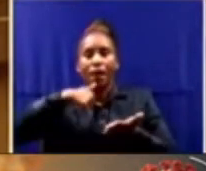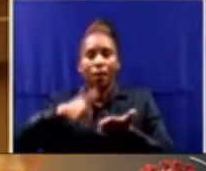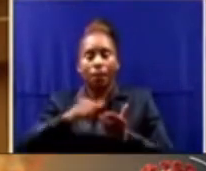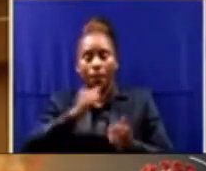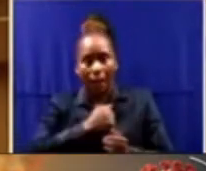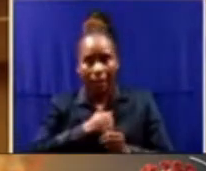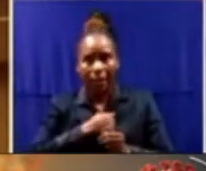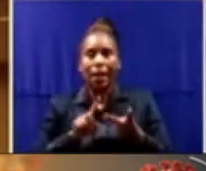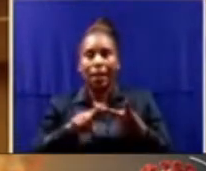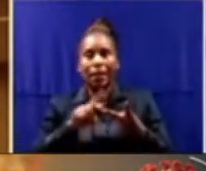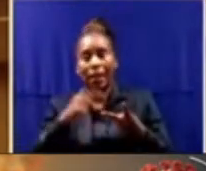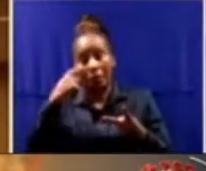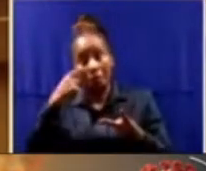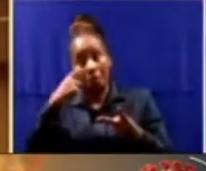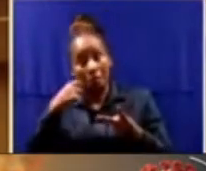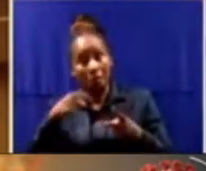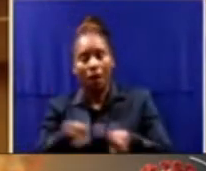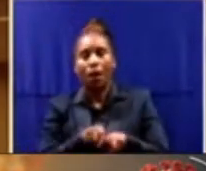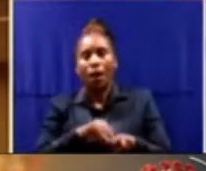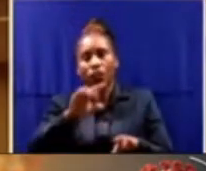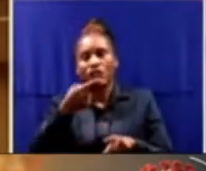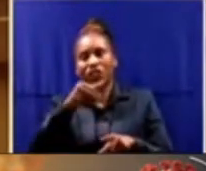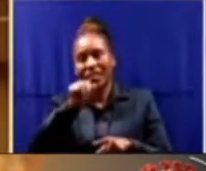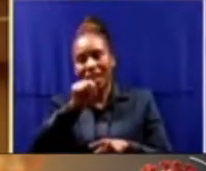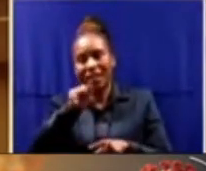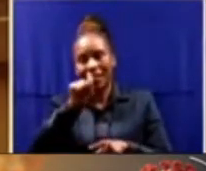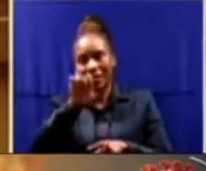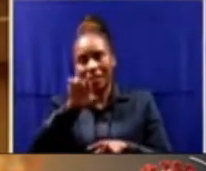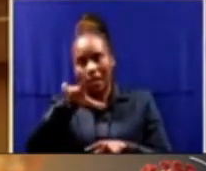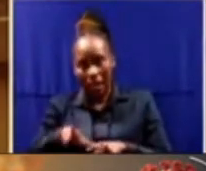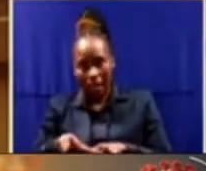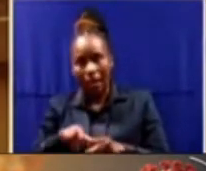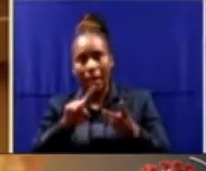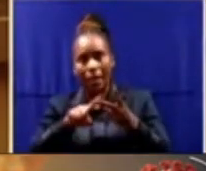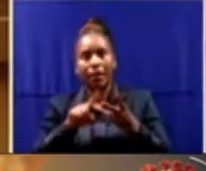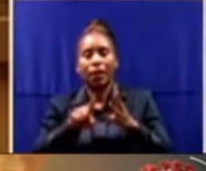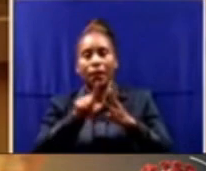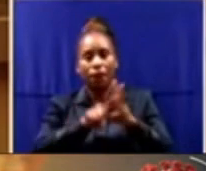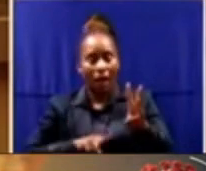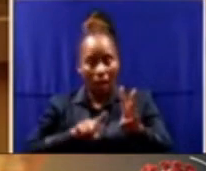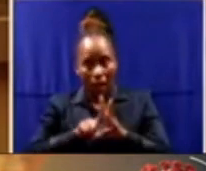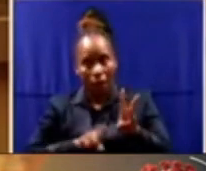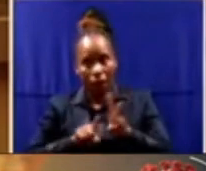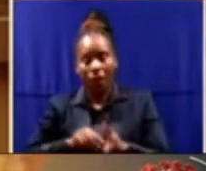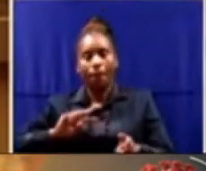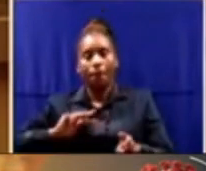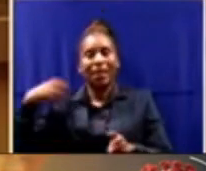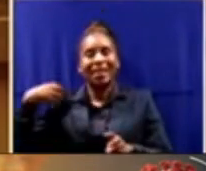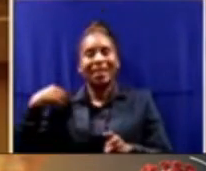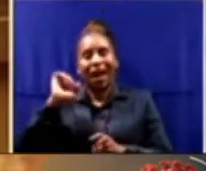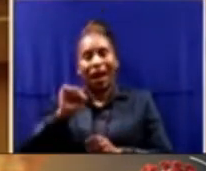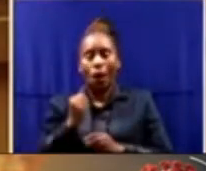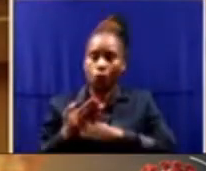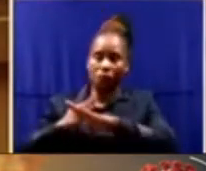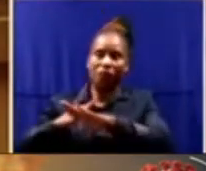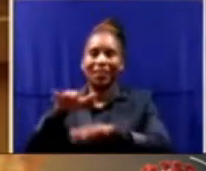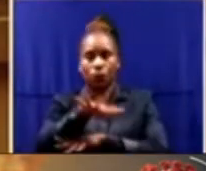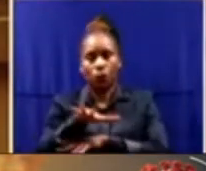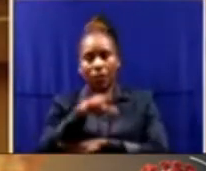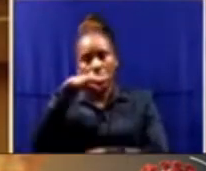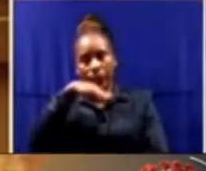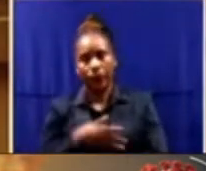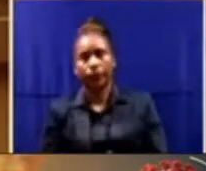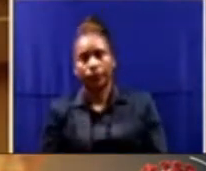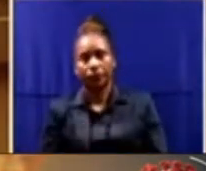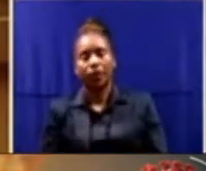crime like Chantal Mokwena, and you have ignored the failure of your minister to prevent the situation. Mr. President, you are